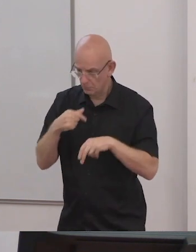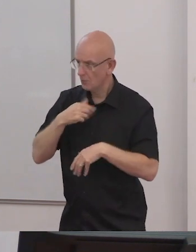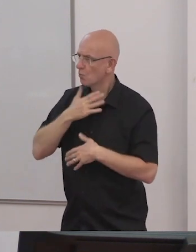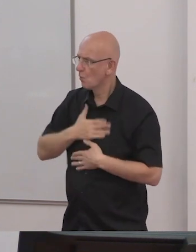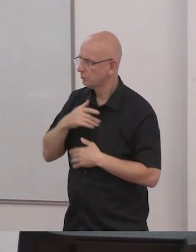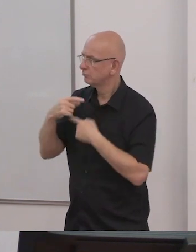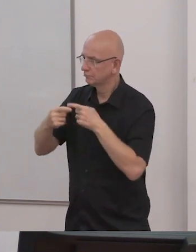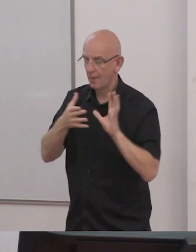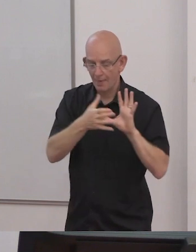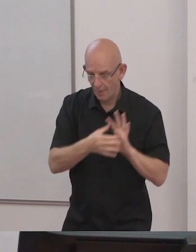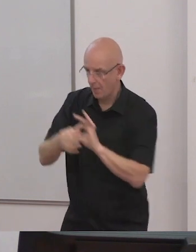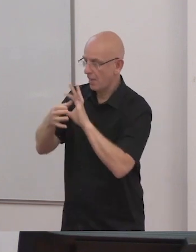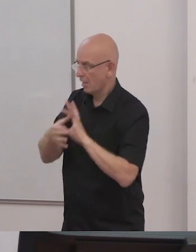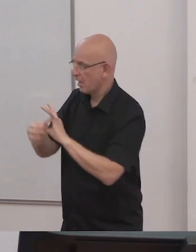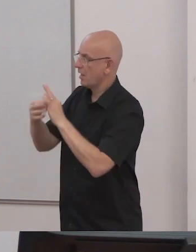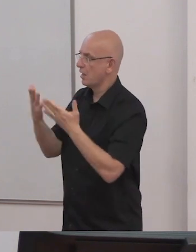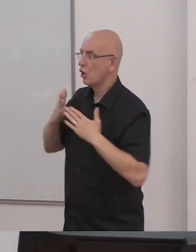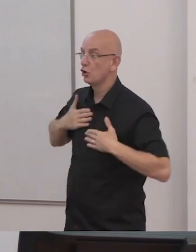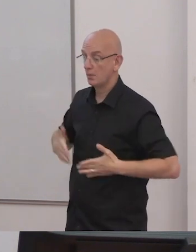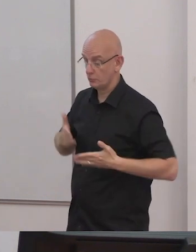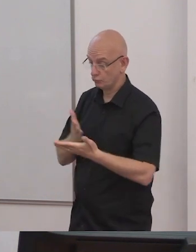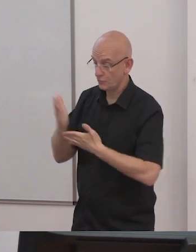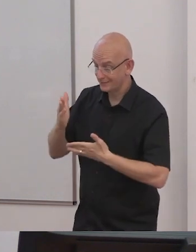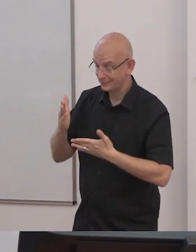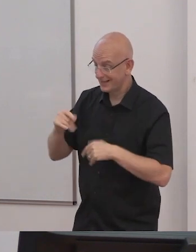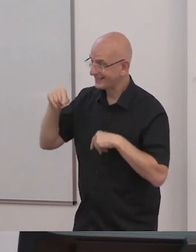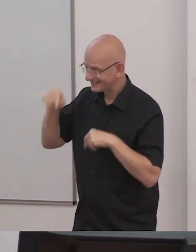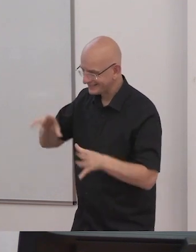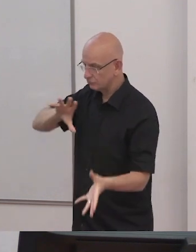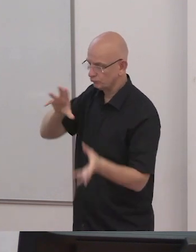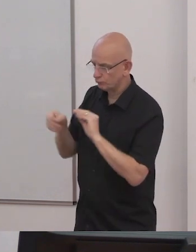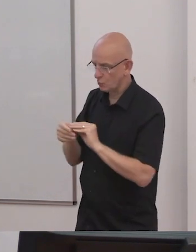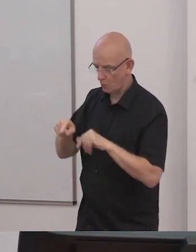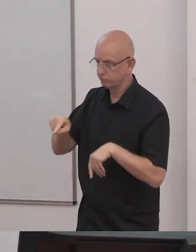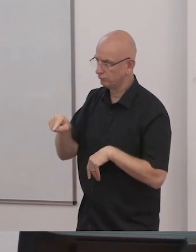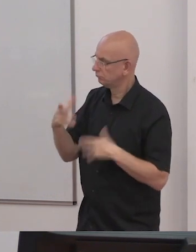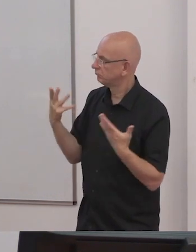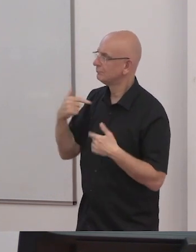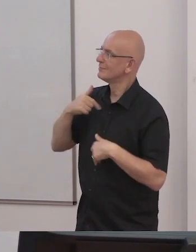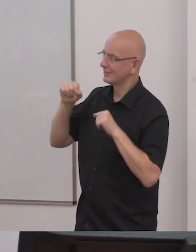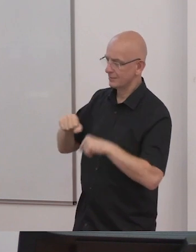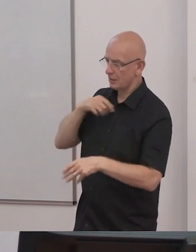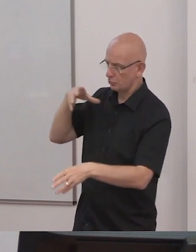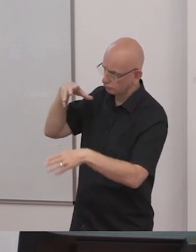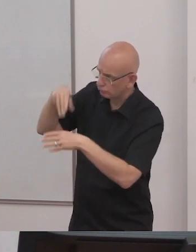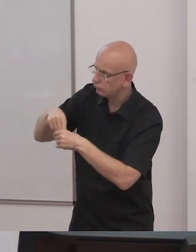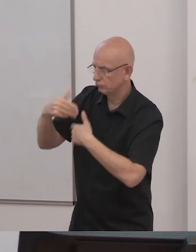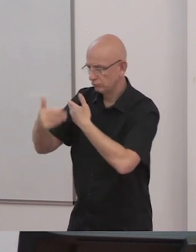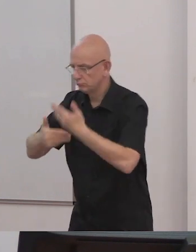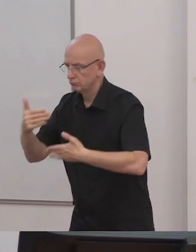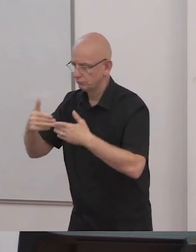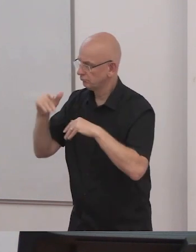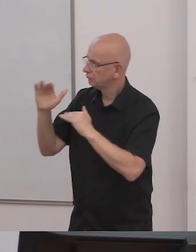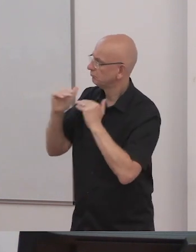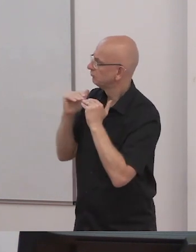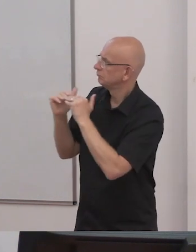participate within democratic society, to engage in the economic life of the